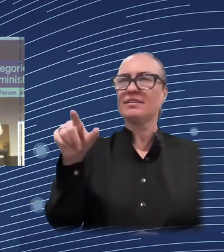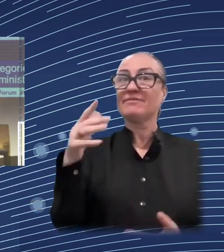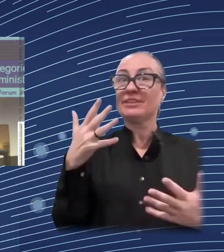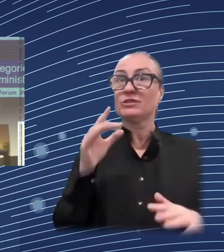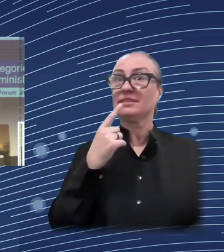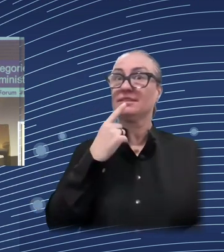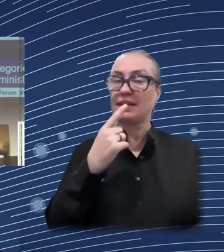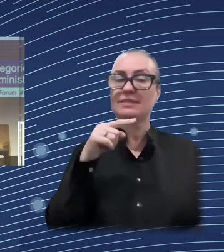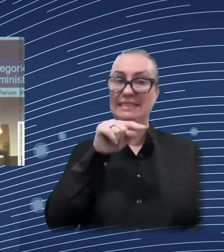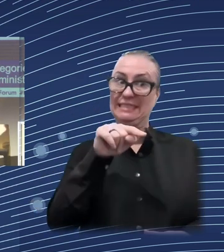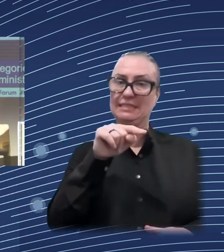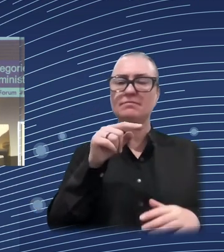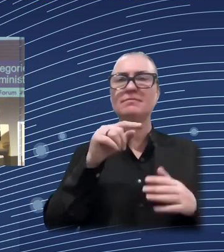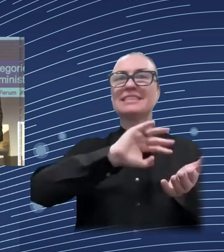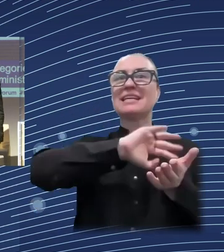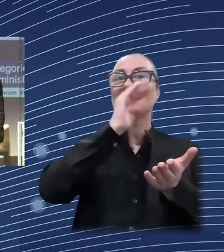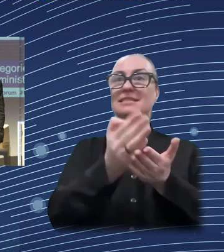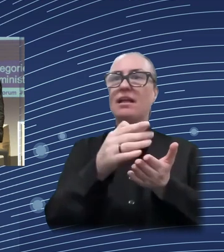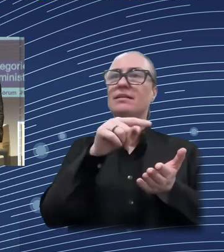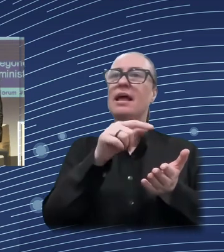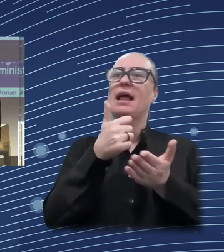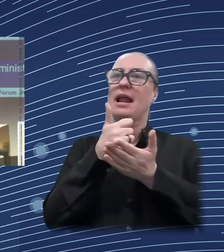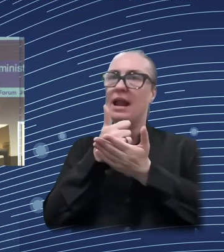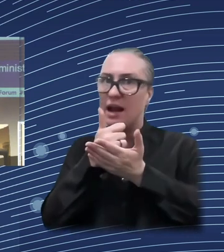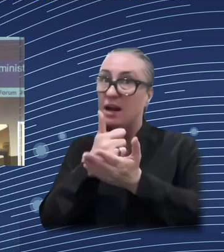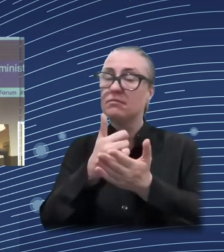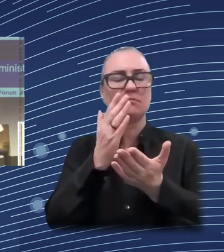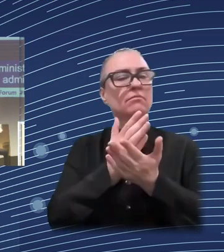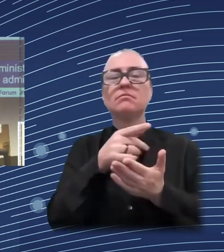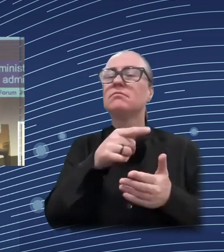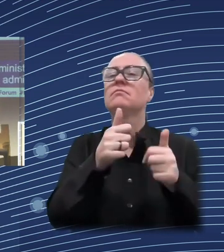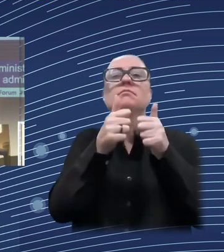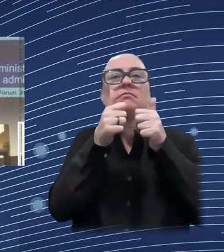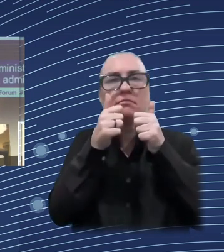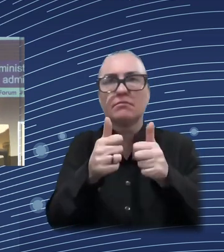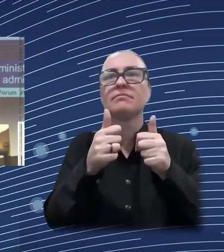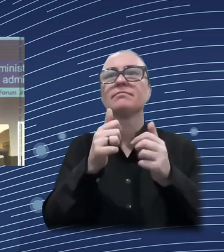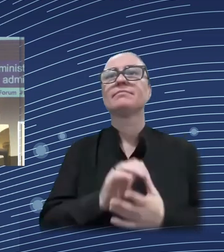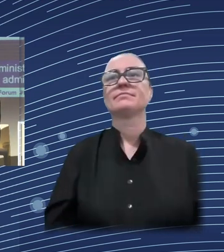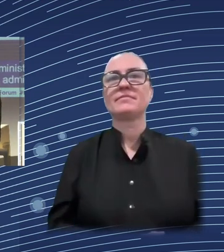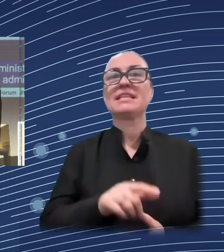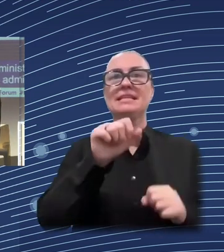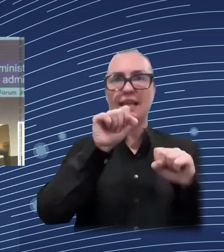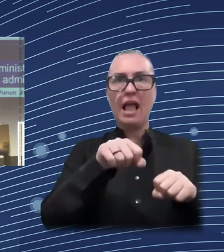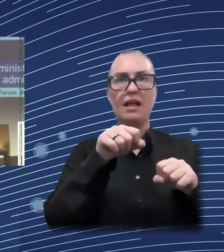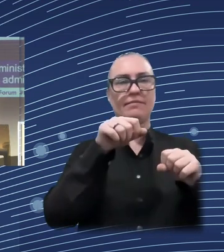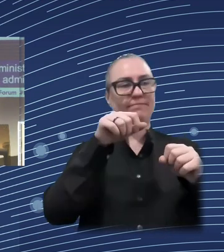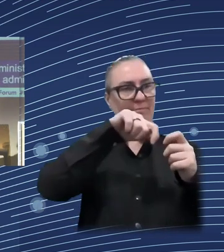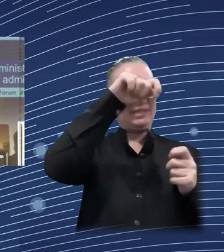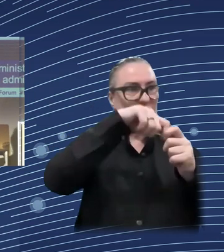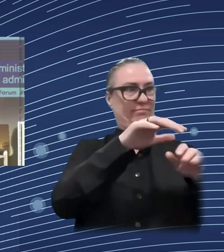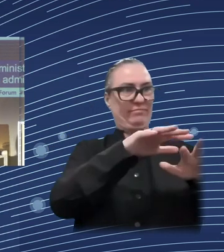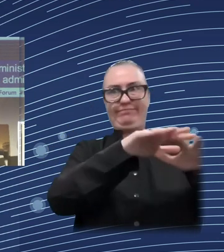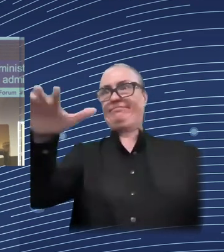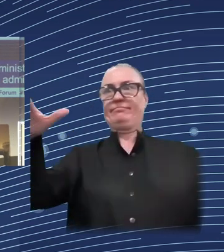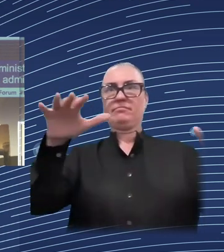the administrative data, you do not have, like, information on many important social economic characteristics of individuals, such as education level, for